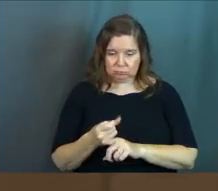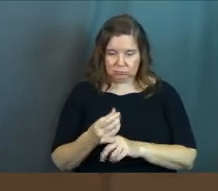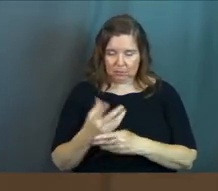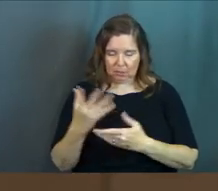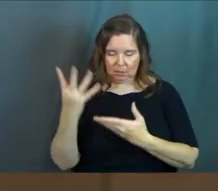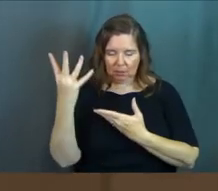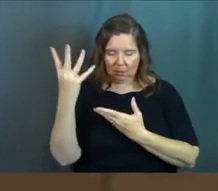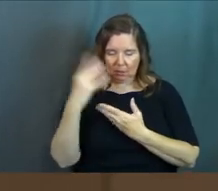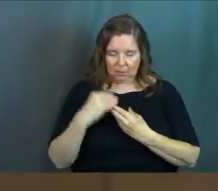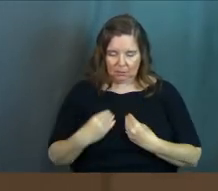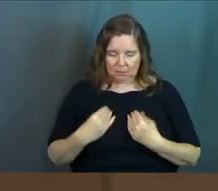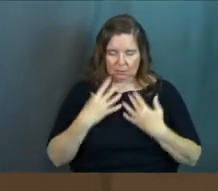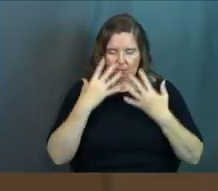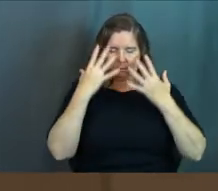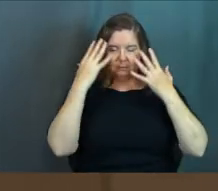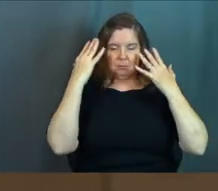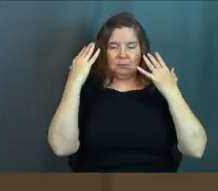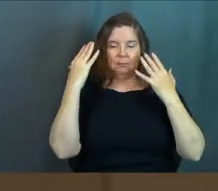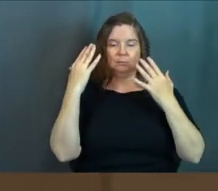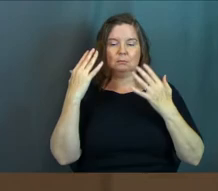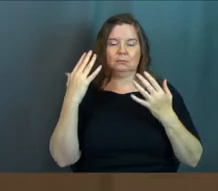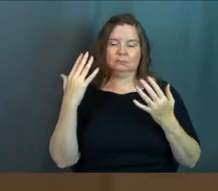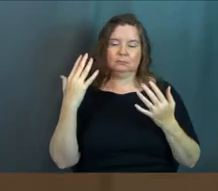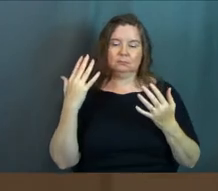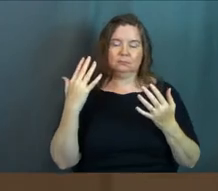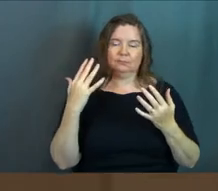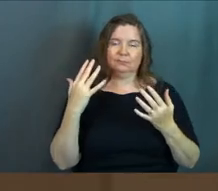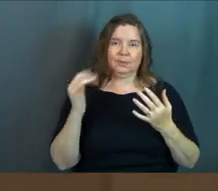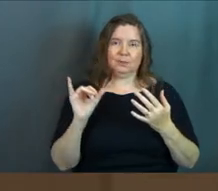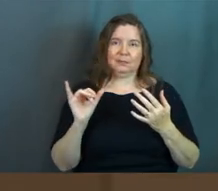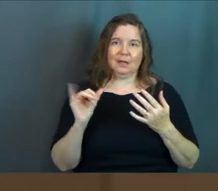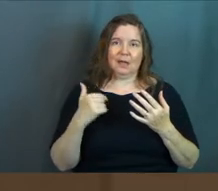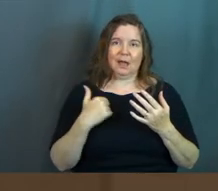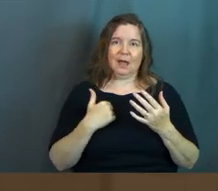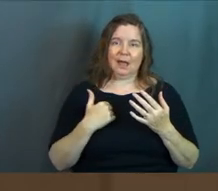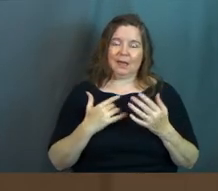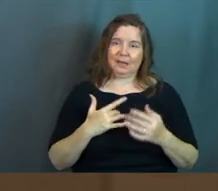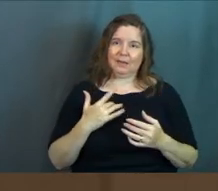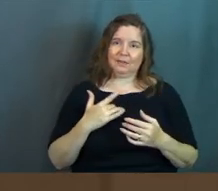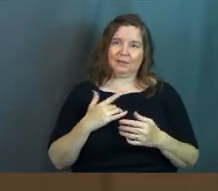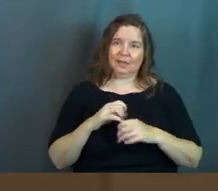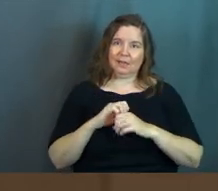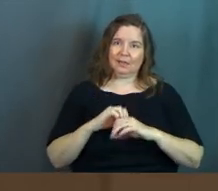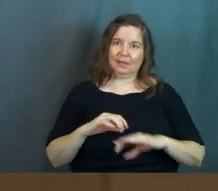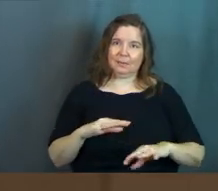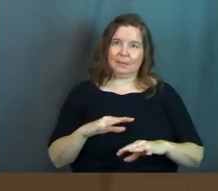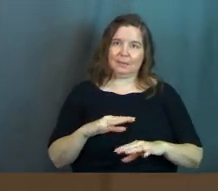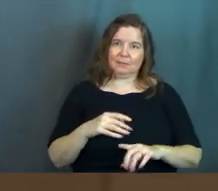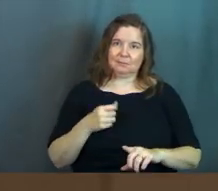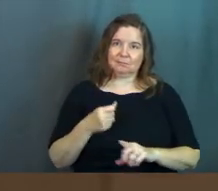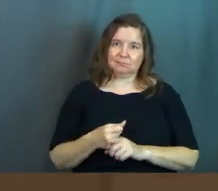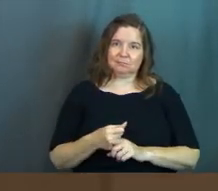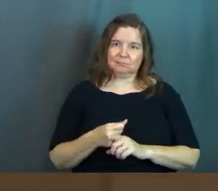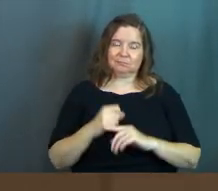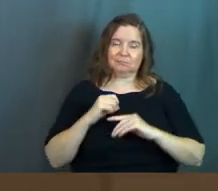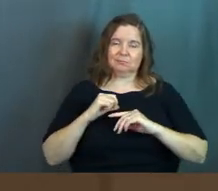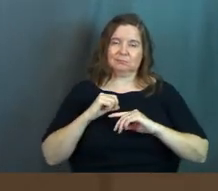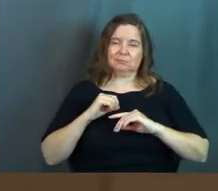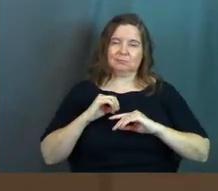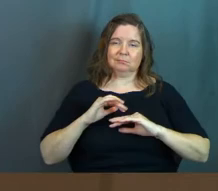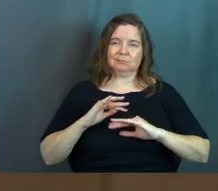just like felt the Holy Spirit, um, it was like, I could feel the inner peace inside of me. Um,